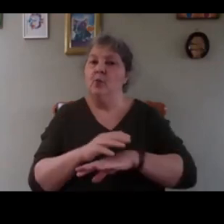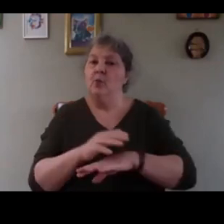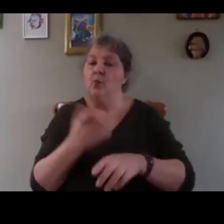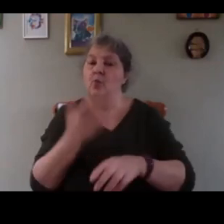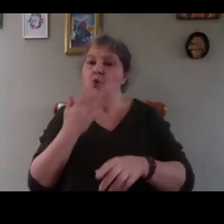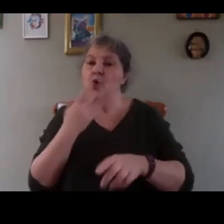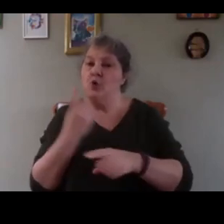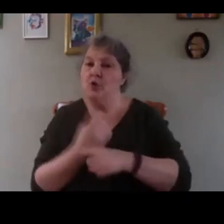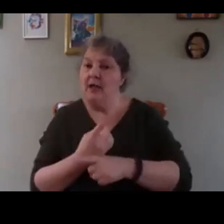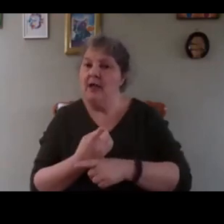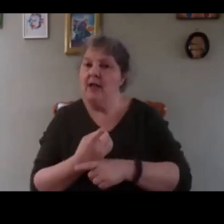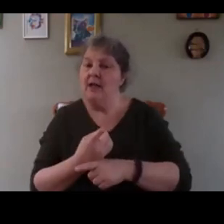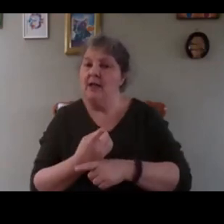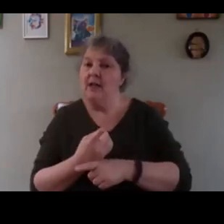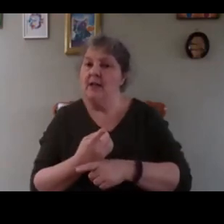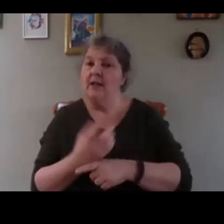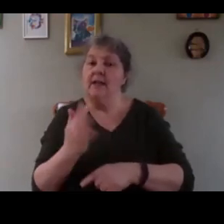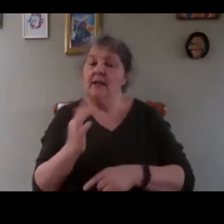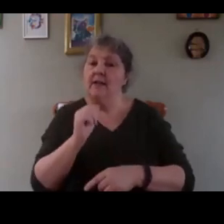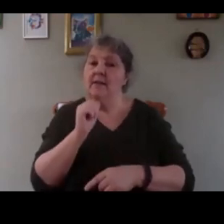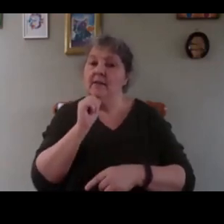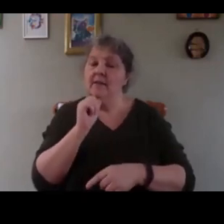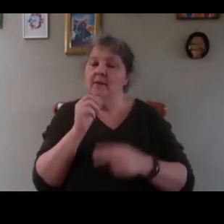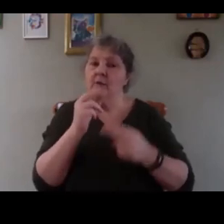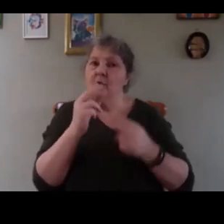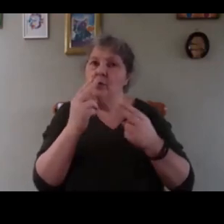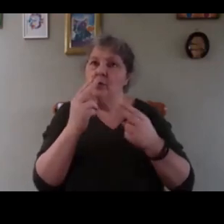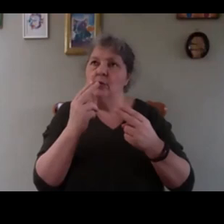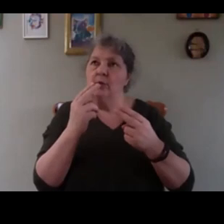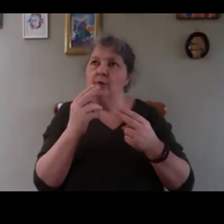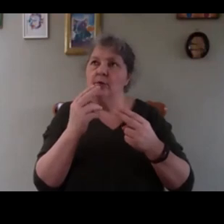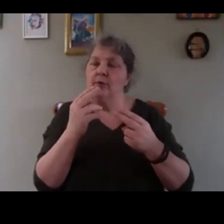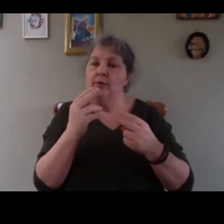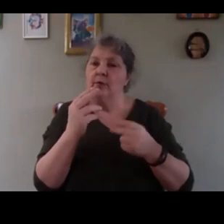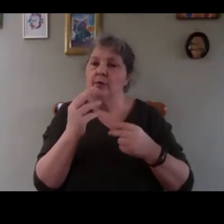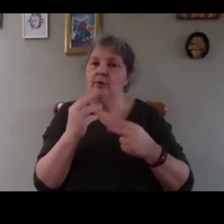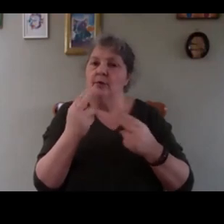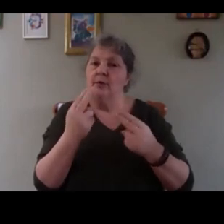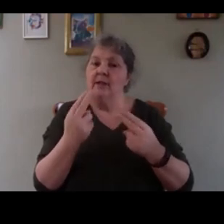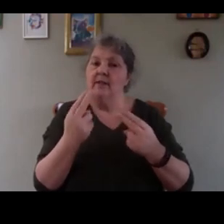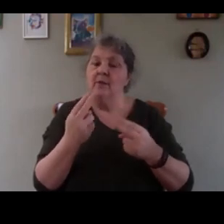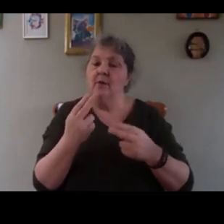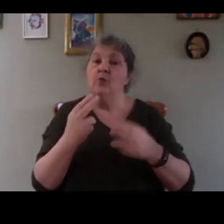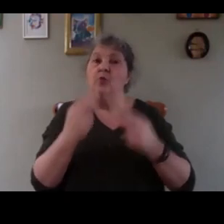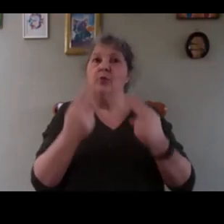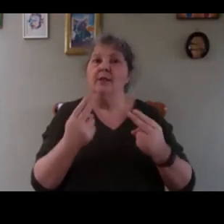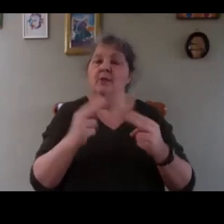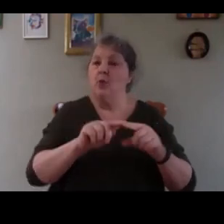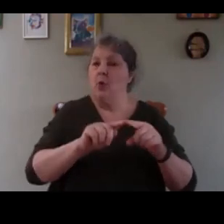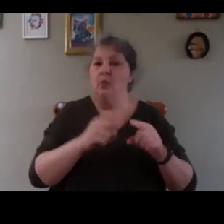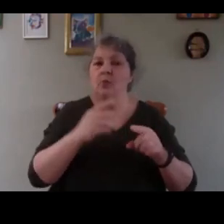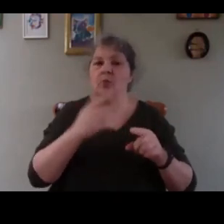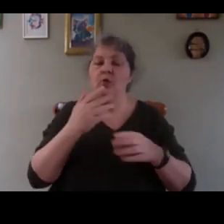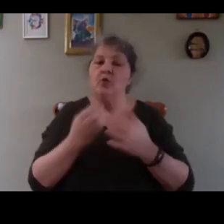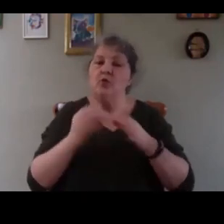propagator and if you don't have a slope going the other side, all the water is going to wet your body. So you need a slope